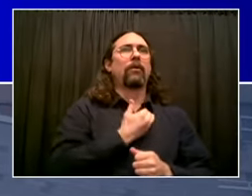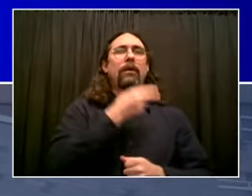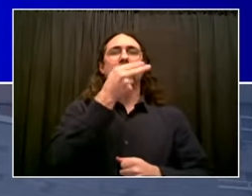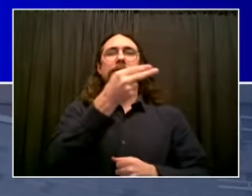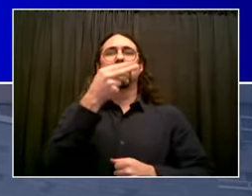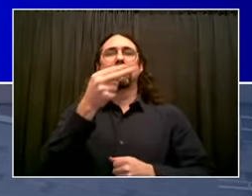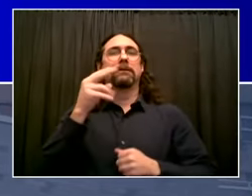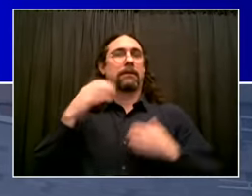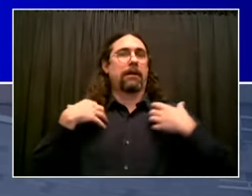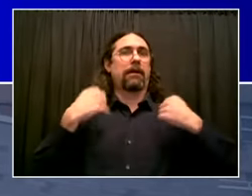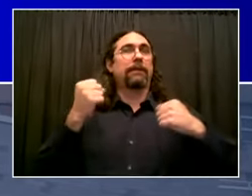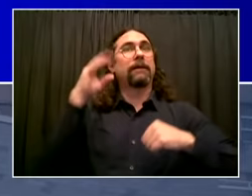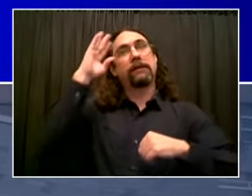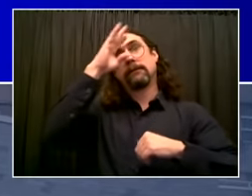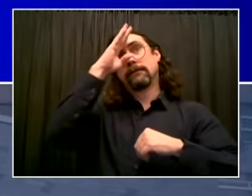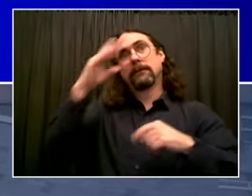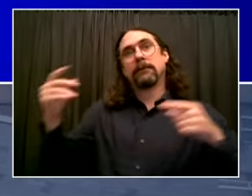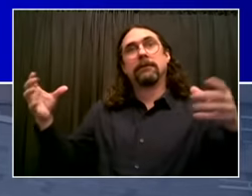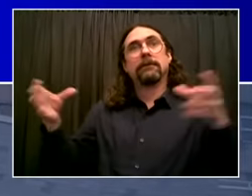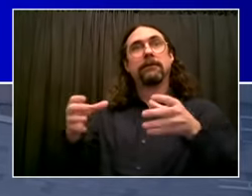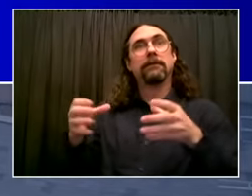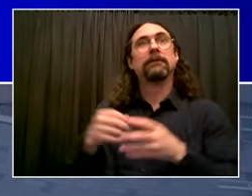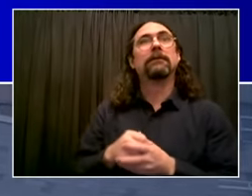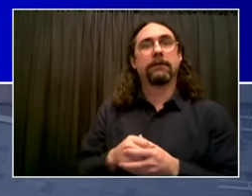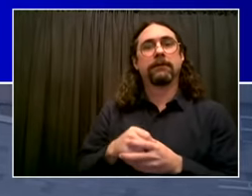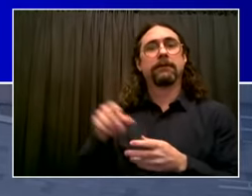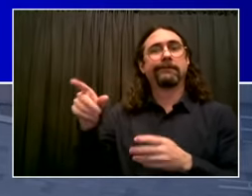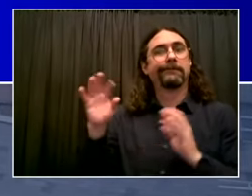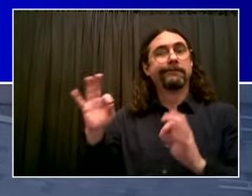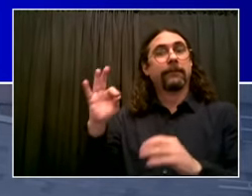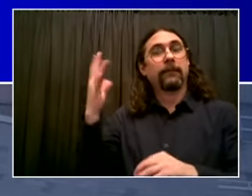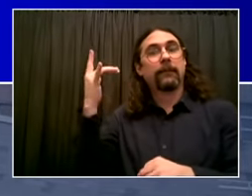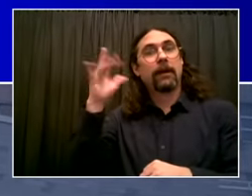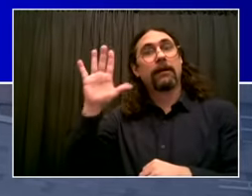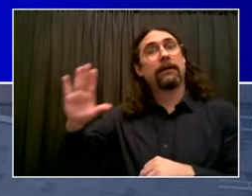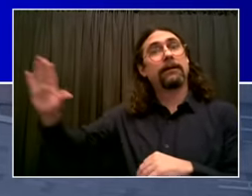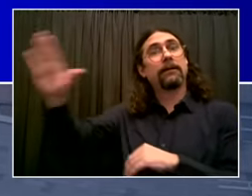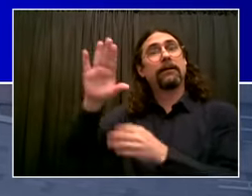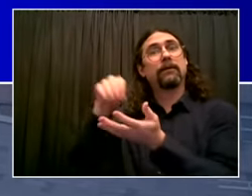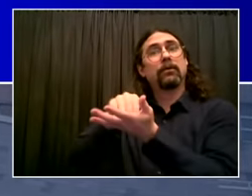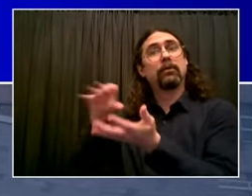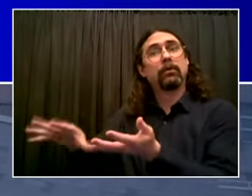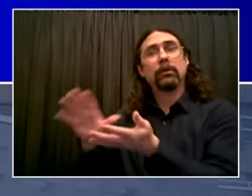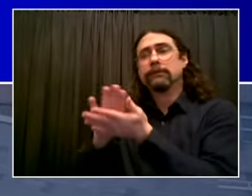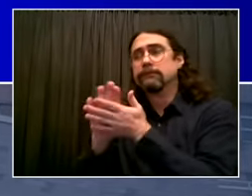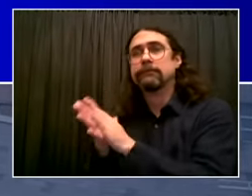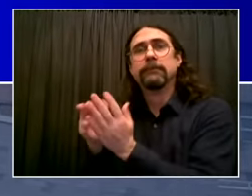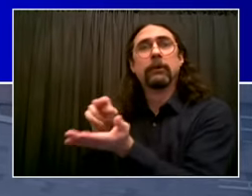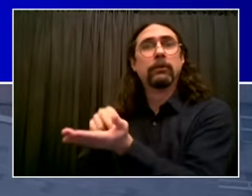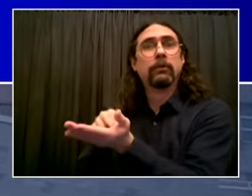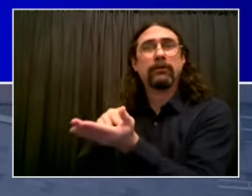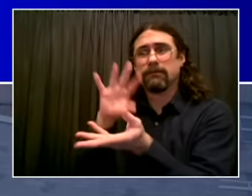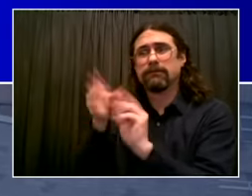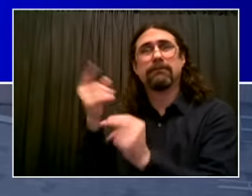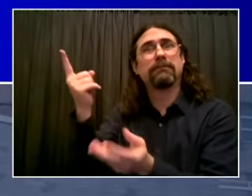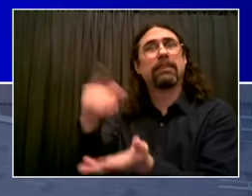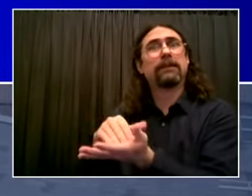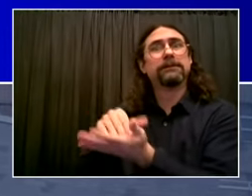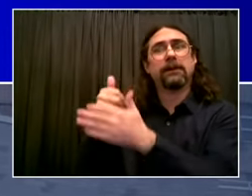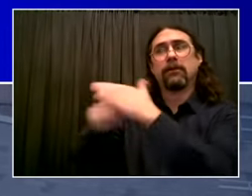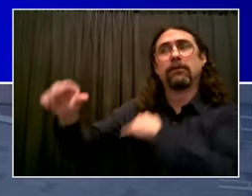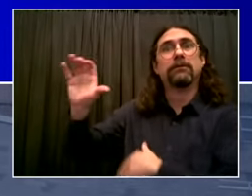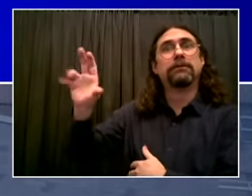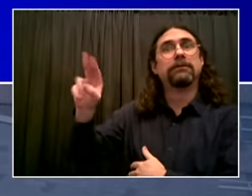reinforcements, and we're so thankful for their contribution. These students will be assigned to hospitals and clinics all over the city. They'll be supervised